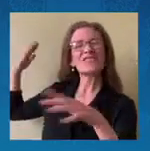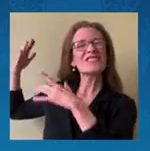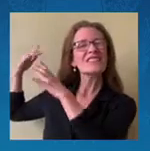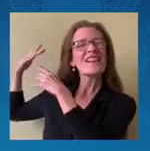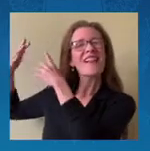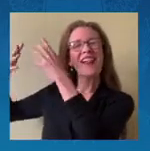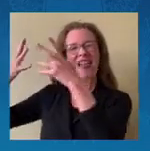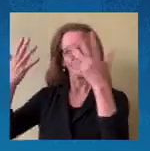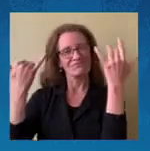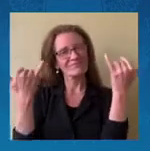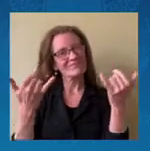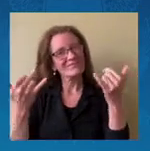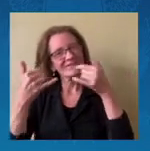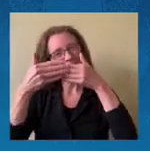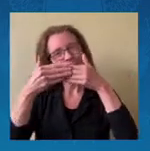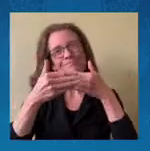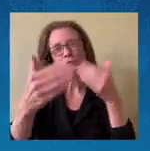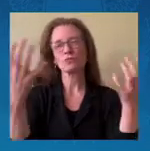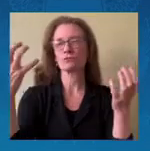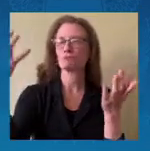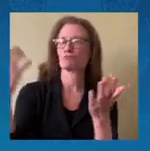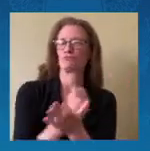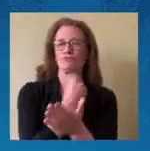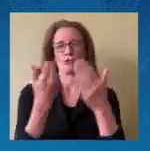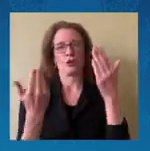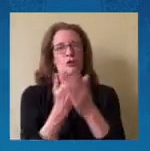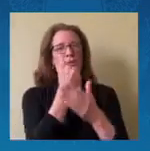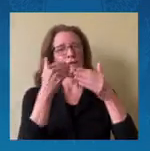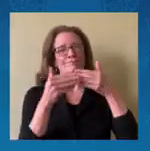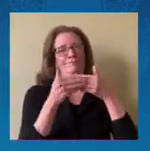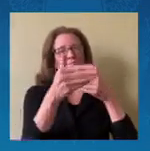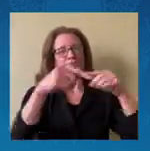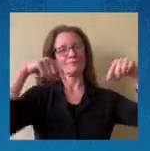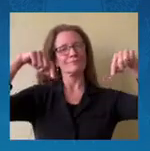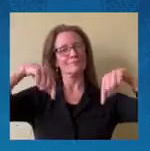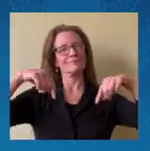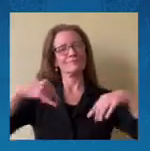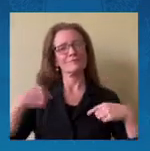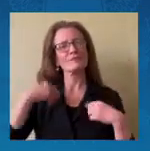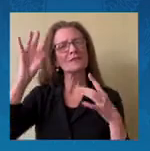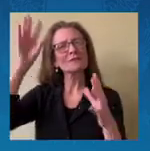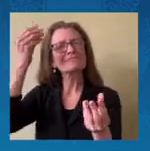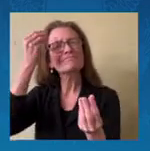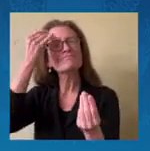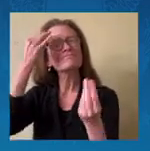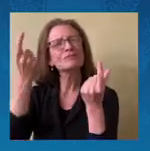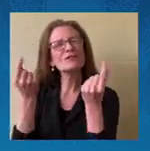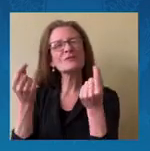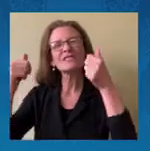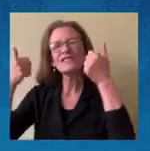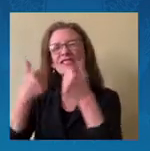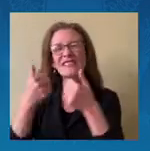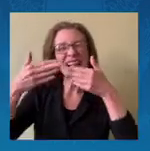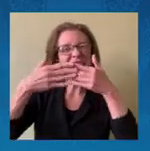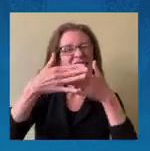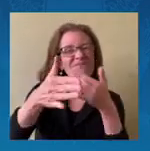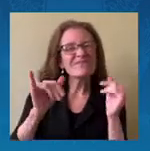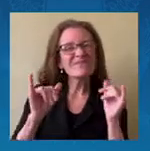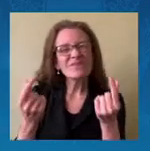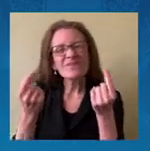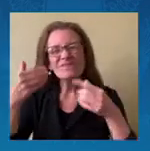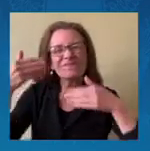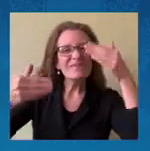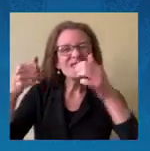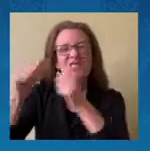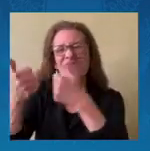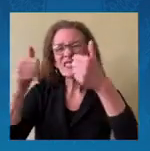So. On this topic. Let's. Consider. The challenges. That are also. Presented. In addition. To the opportunities. The